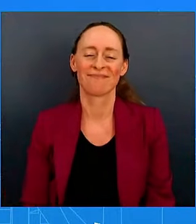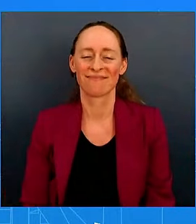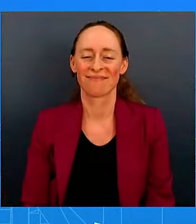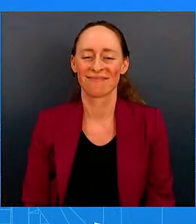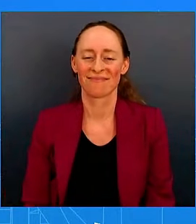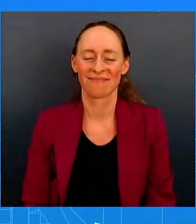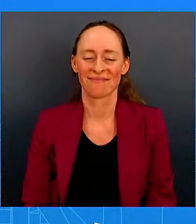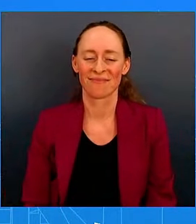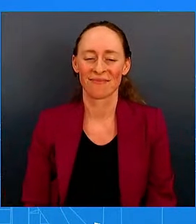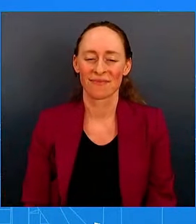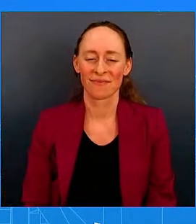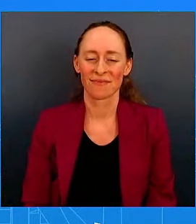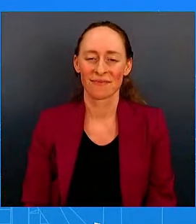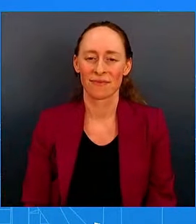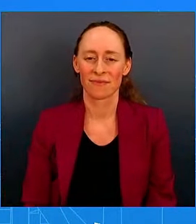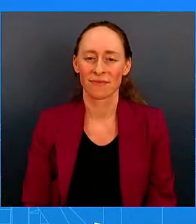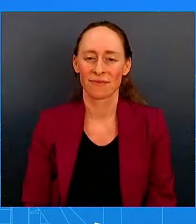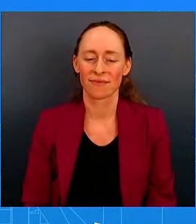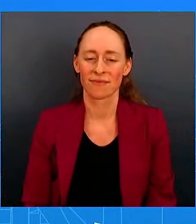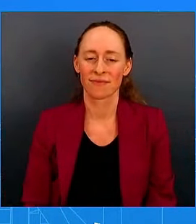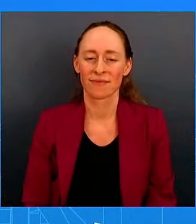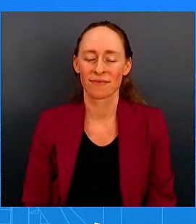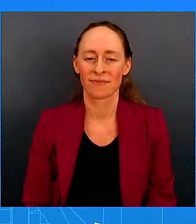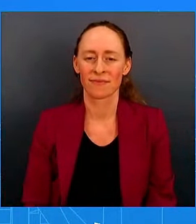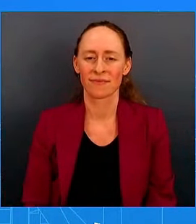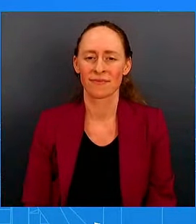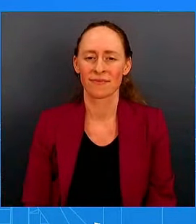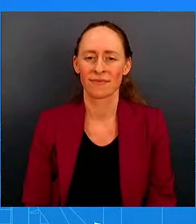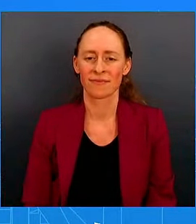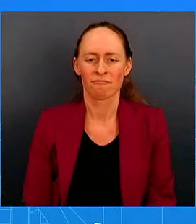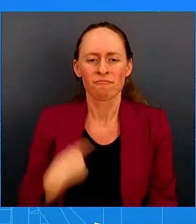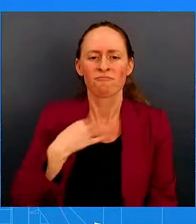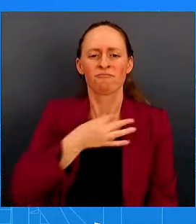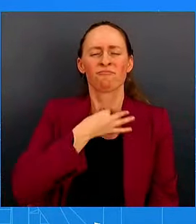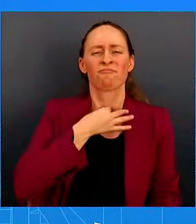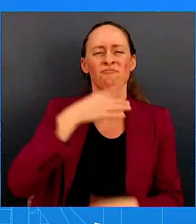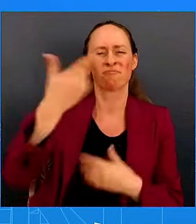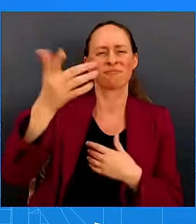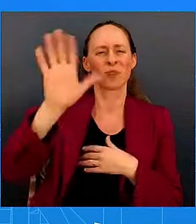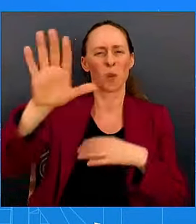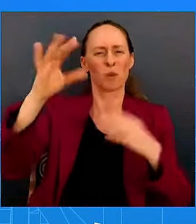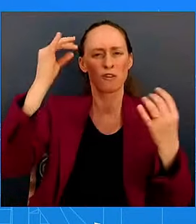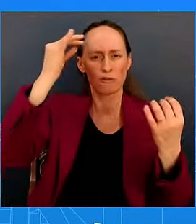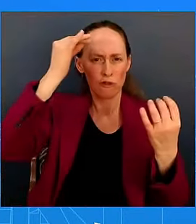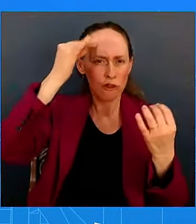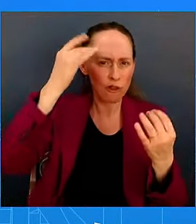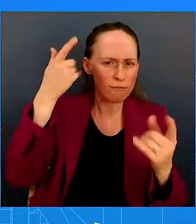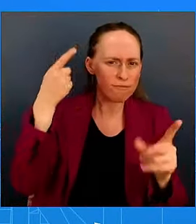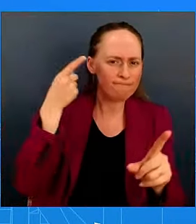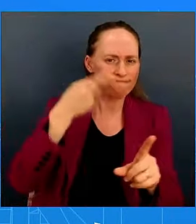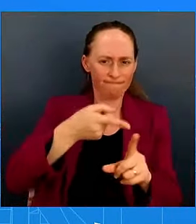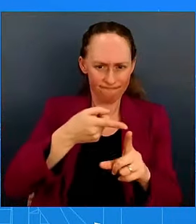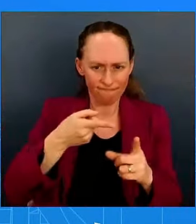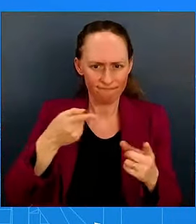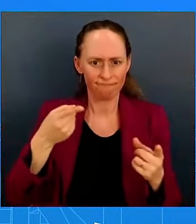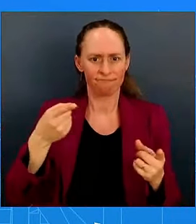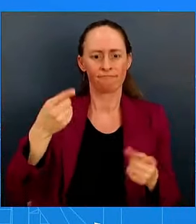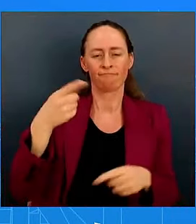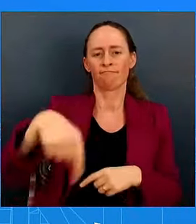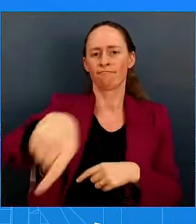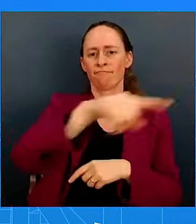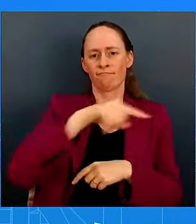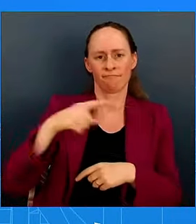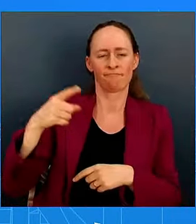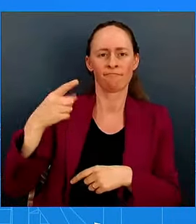Admiral, what's the White House response to the exploding walkie-talkies in Lebanon today? know Karine addressed